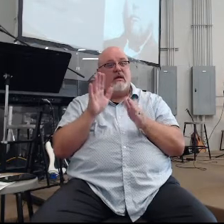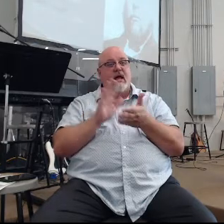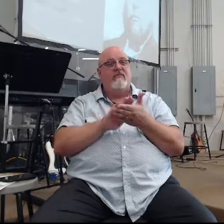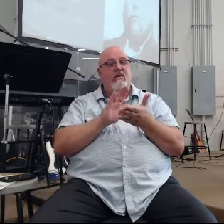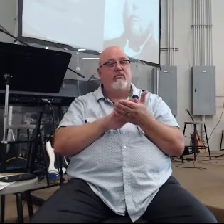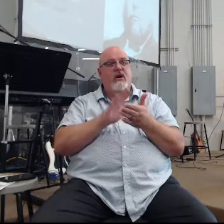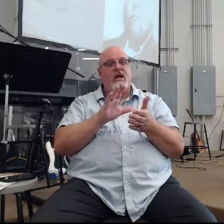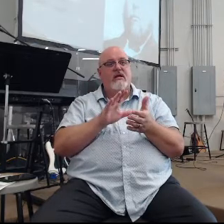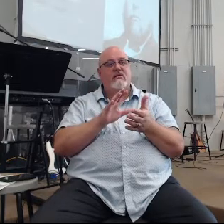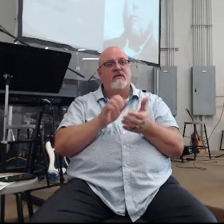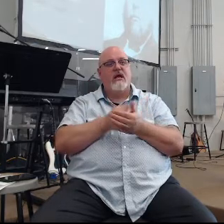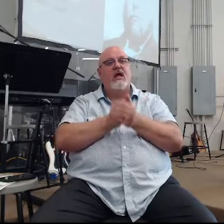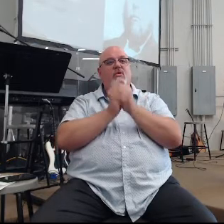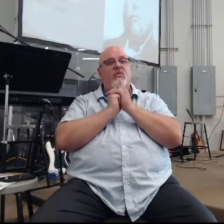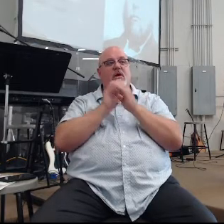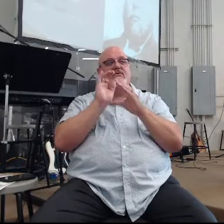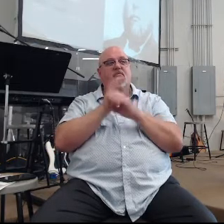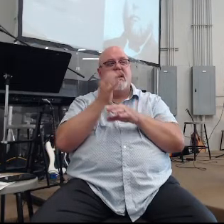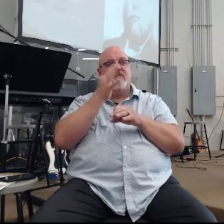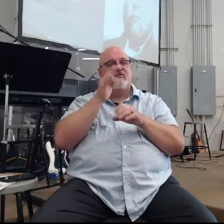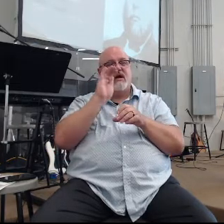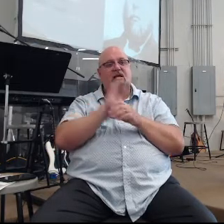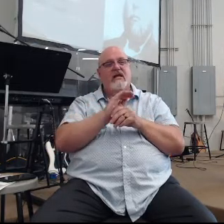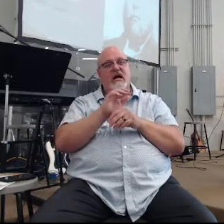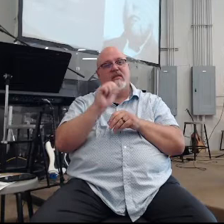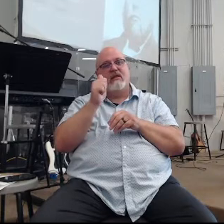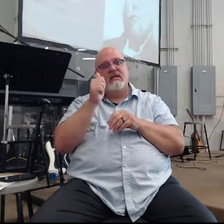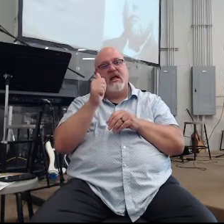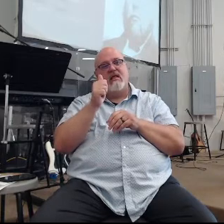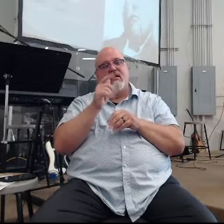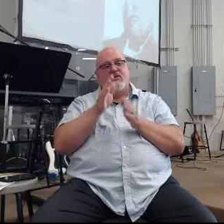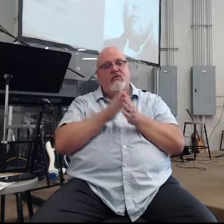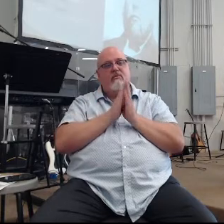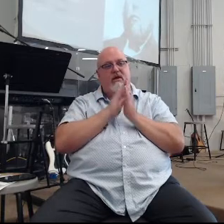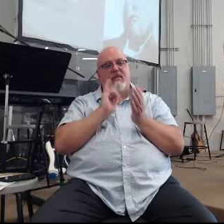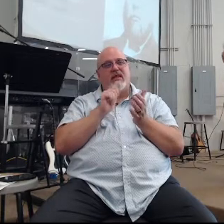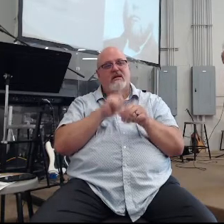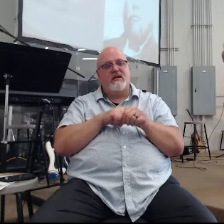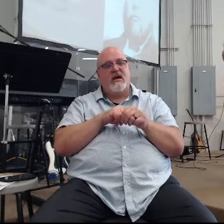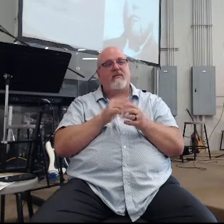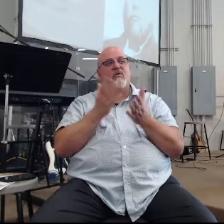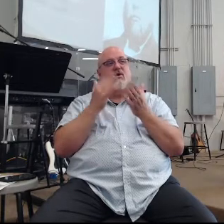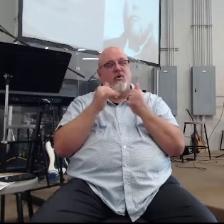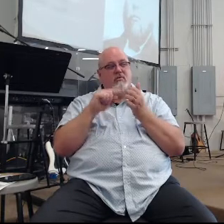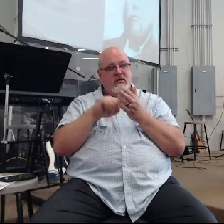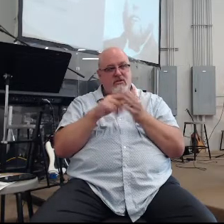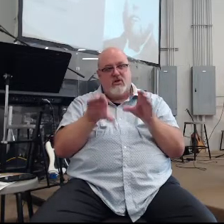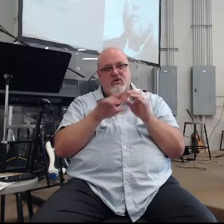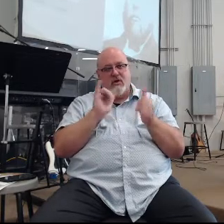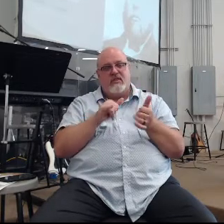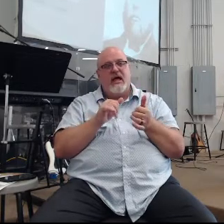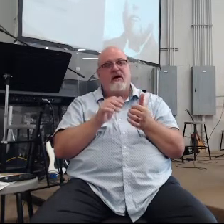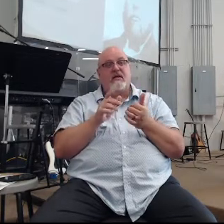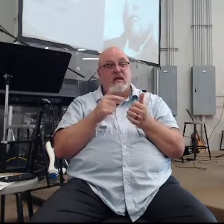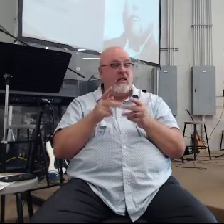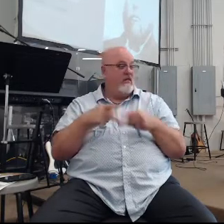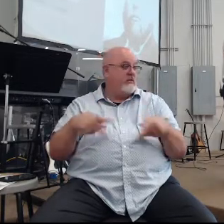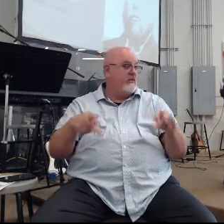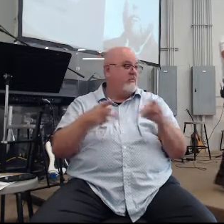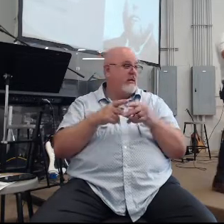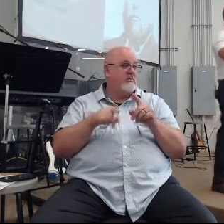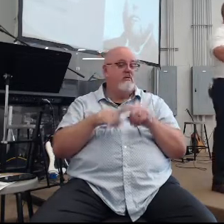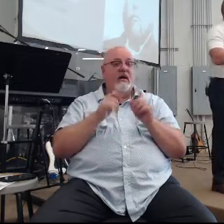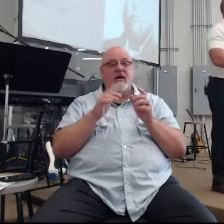here on Friday the 10th of September. There will be prayer involved in that. We're hoping to start doing things like that more regularly even in this space